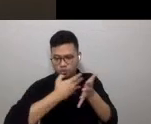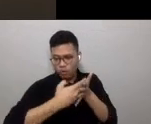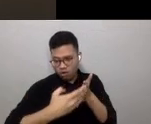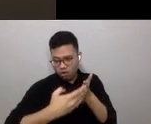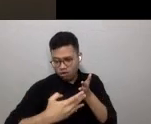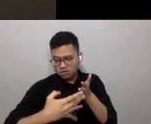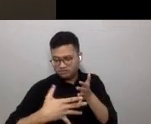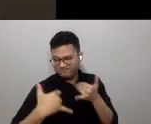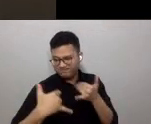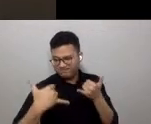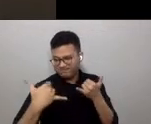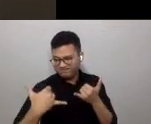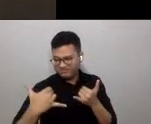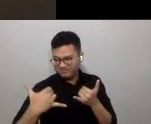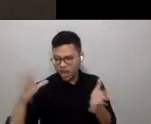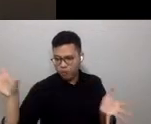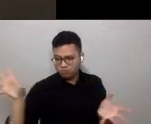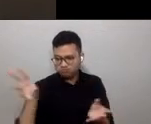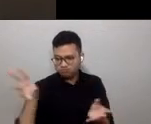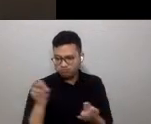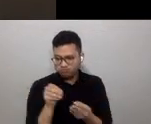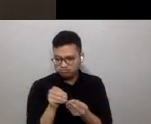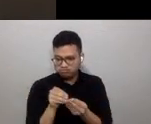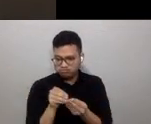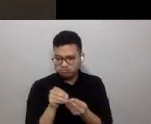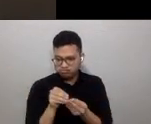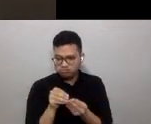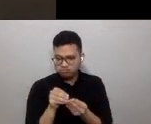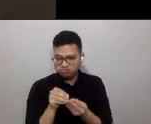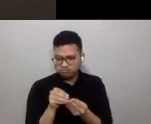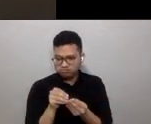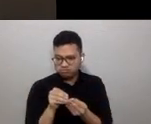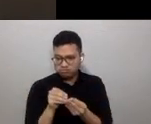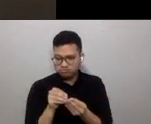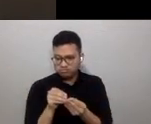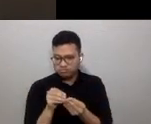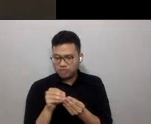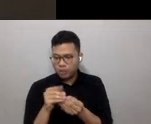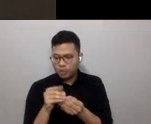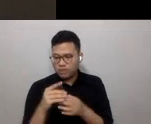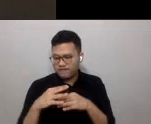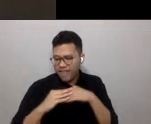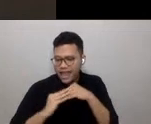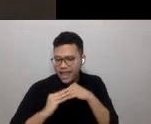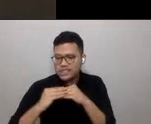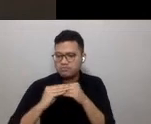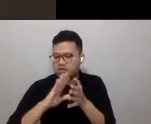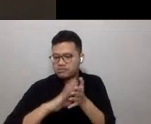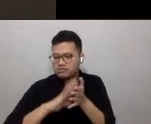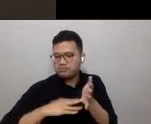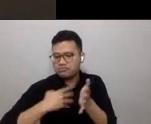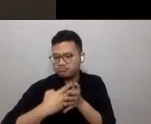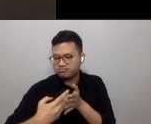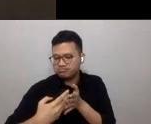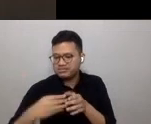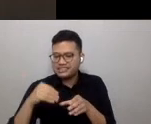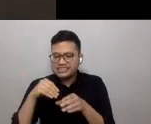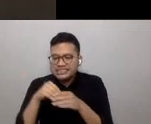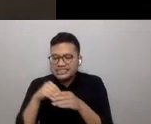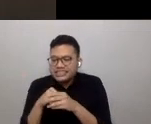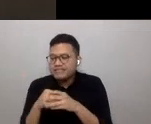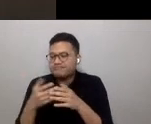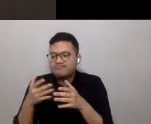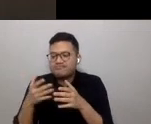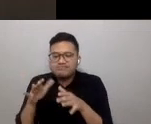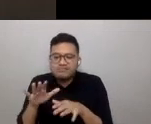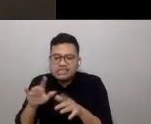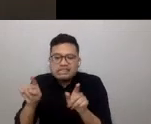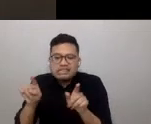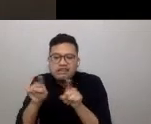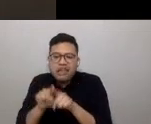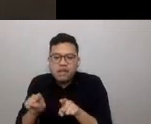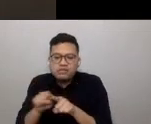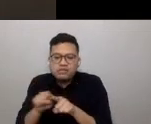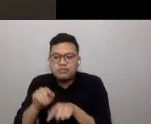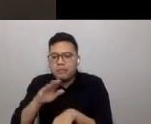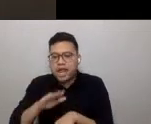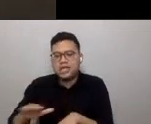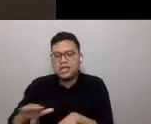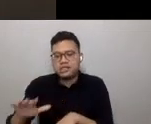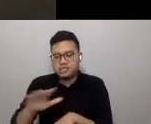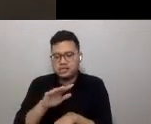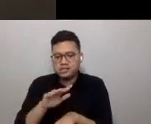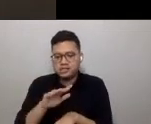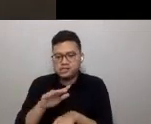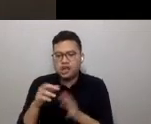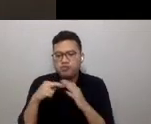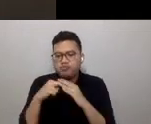can be now programmed into singular, flexible and adaptable spaces within. This further reduces